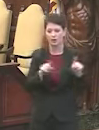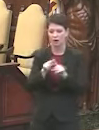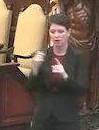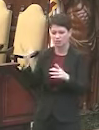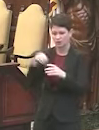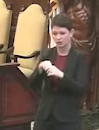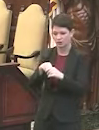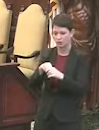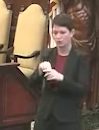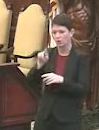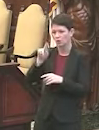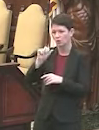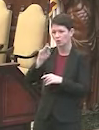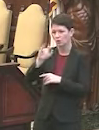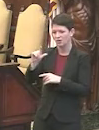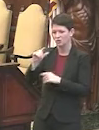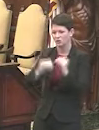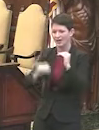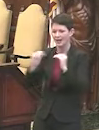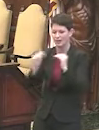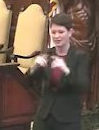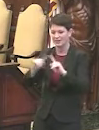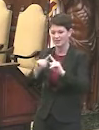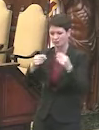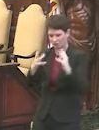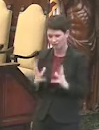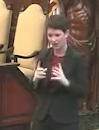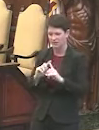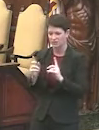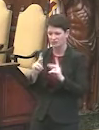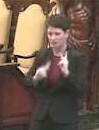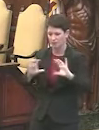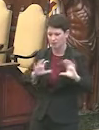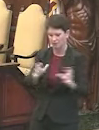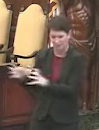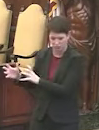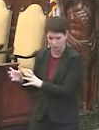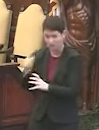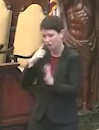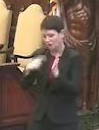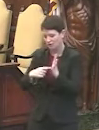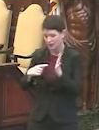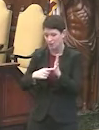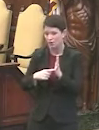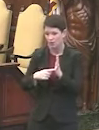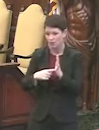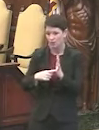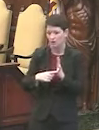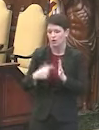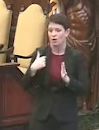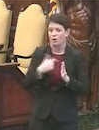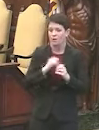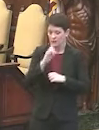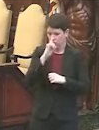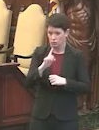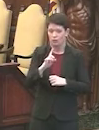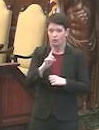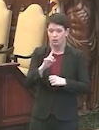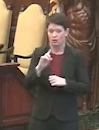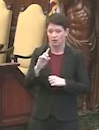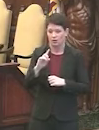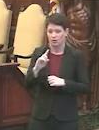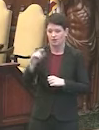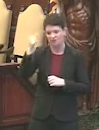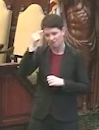factor into this racial equity that different providers reach different populations. And so, for example, that's, you we want to make sure that the